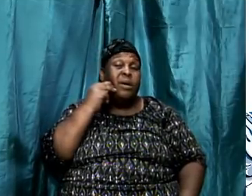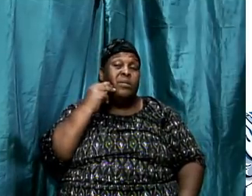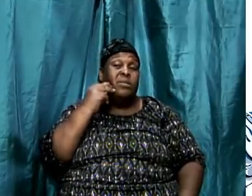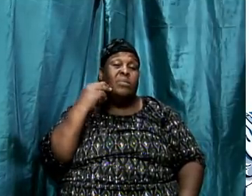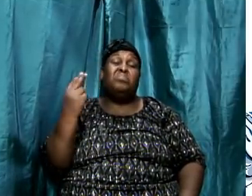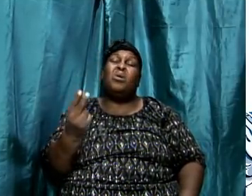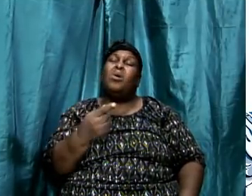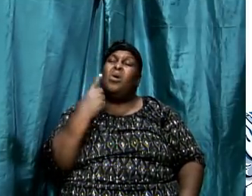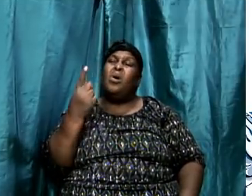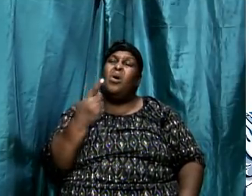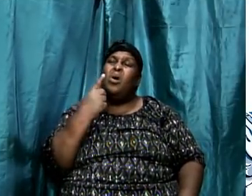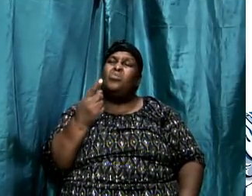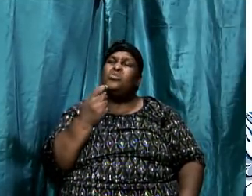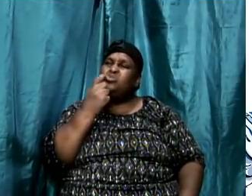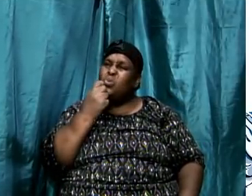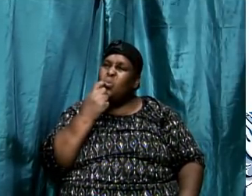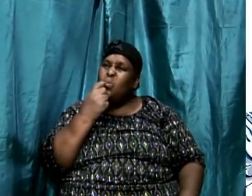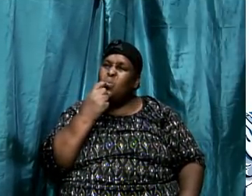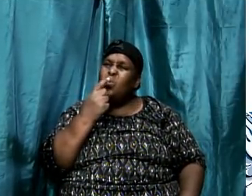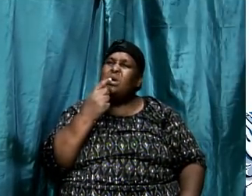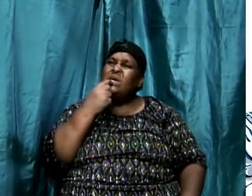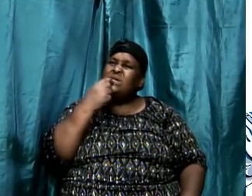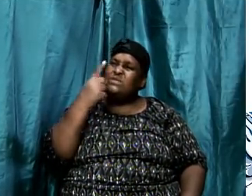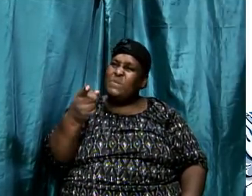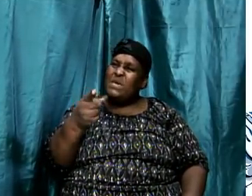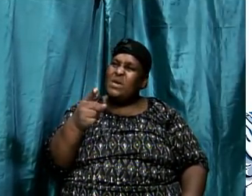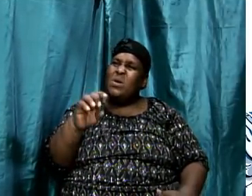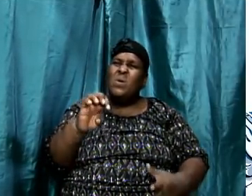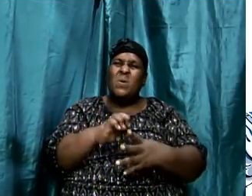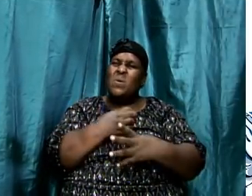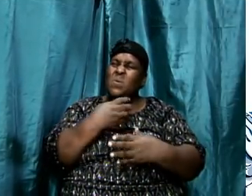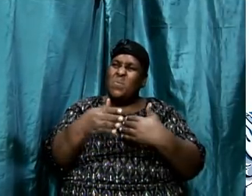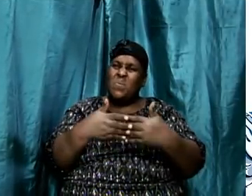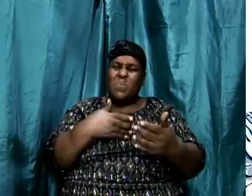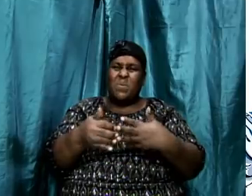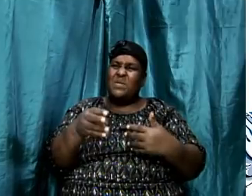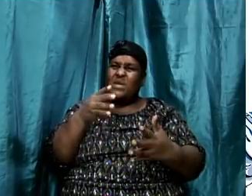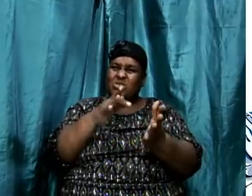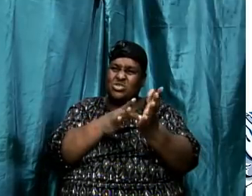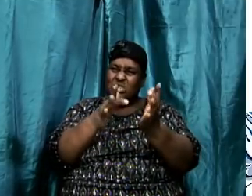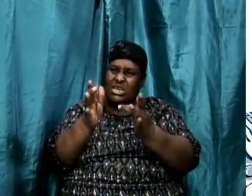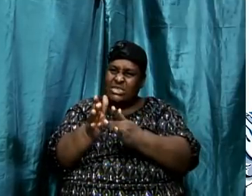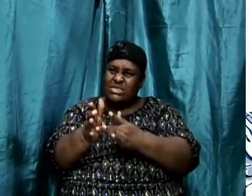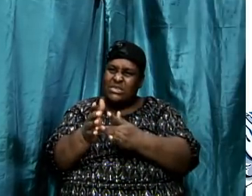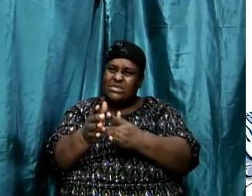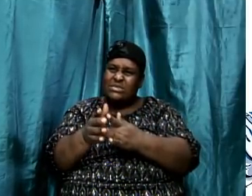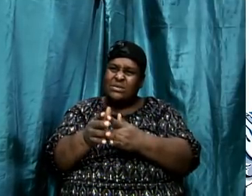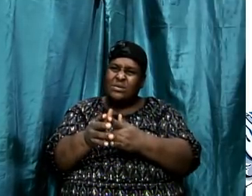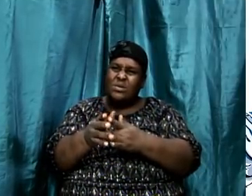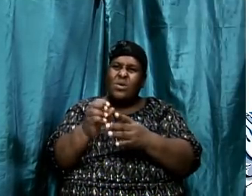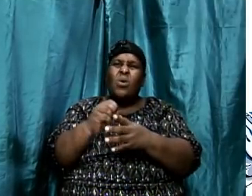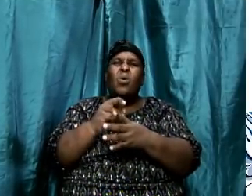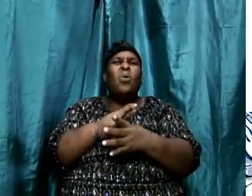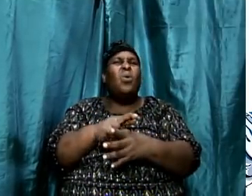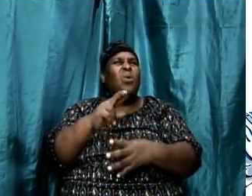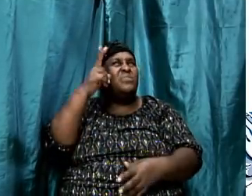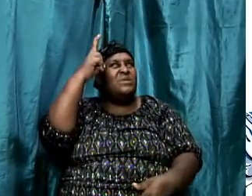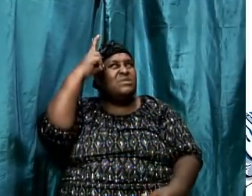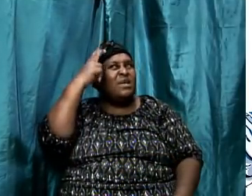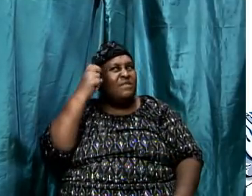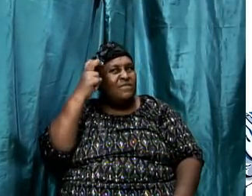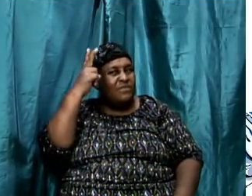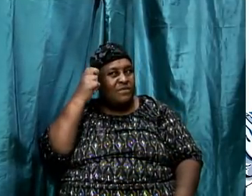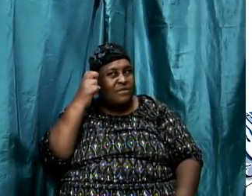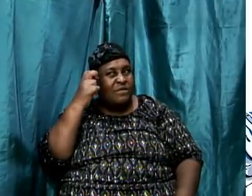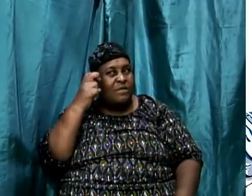to who was actually speaking. Was it Jesus who was speaking these words? Was it the devil that was speaking these words? And these are very important,